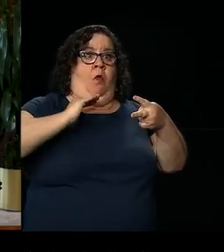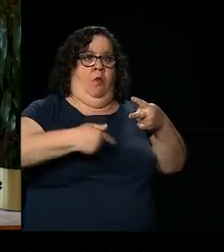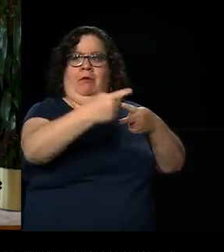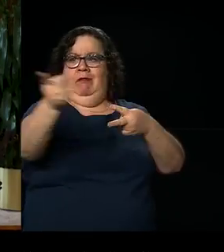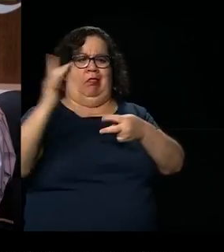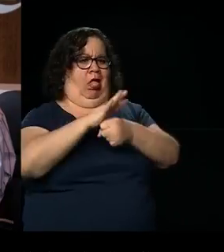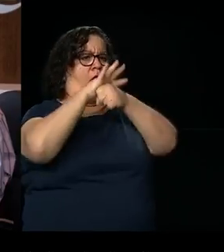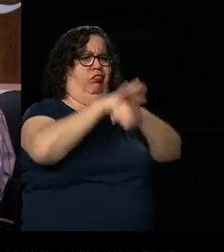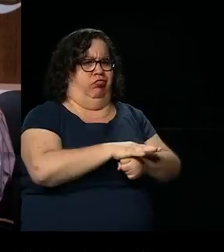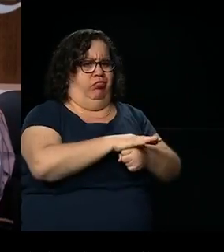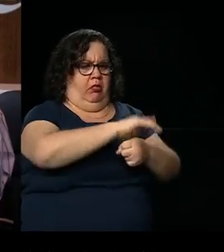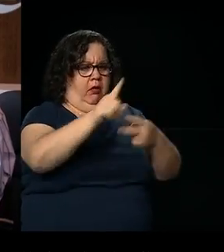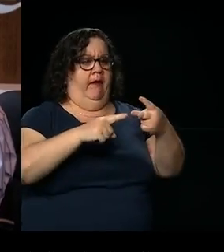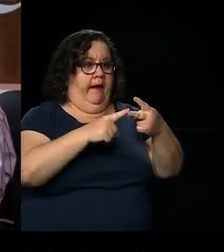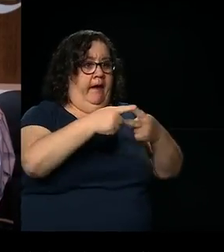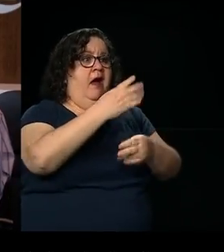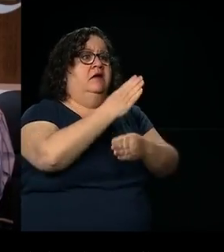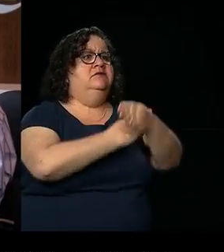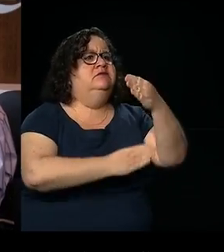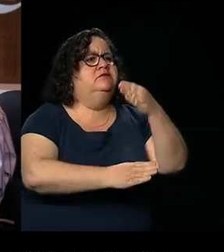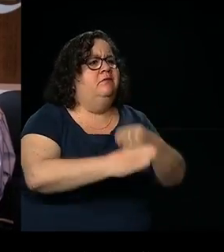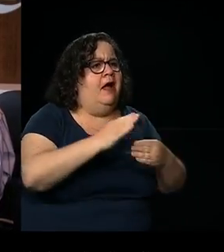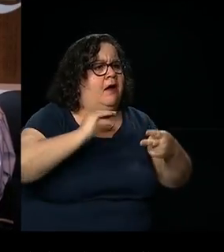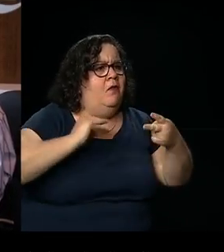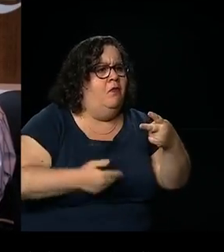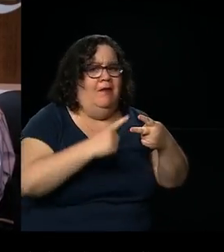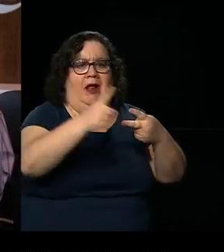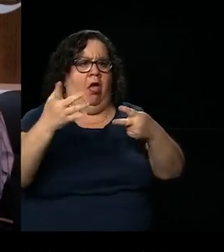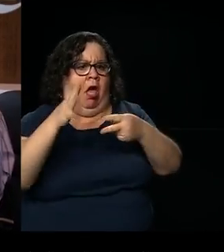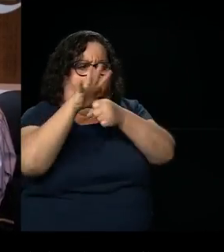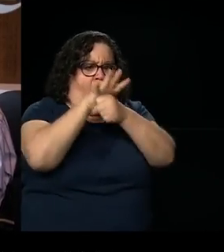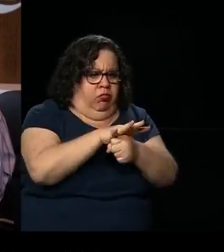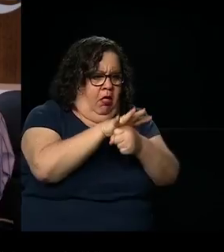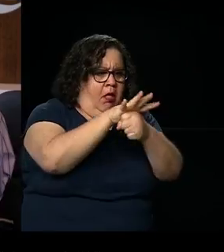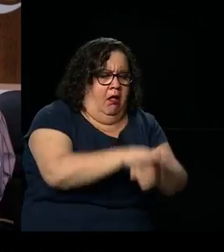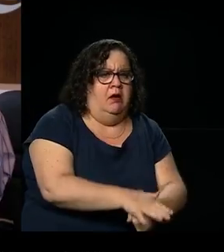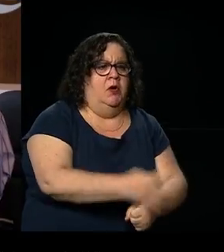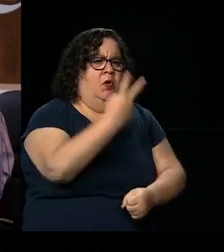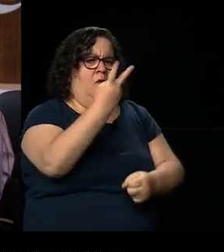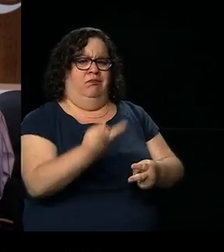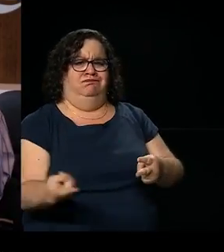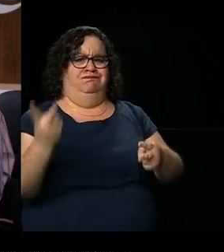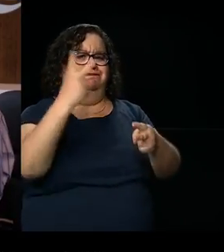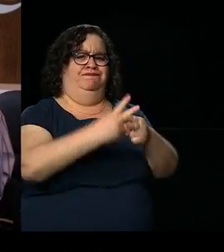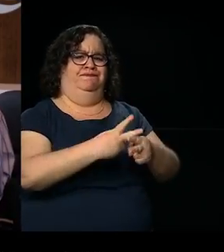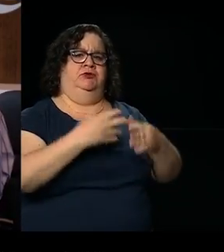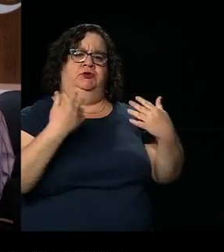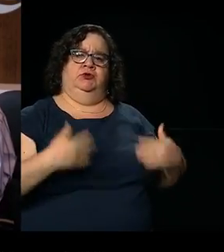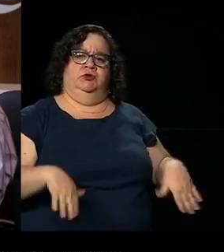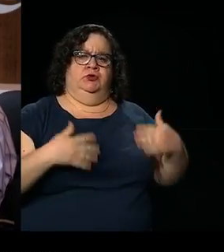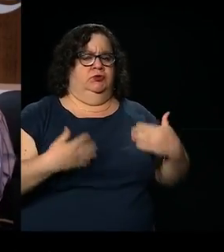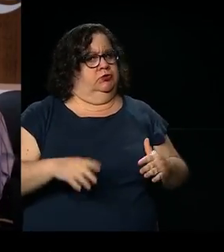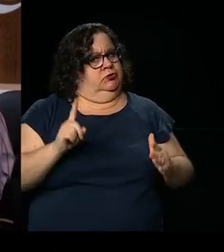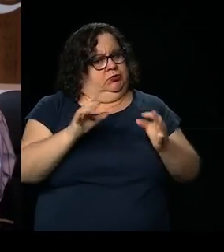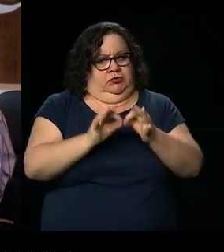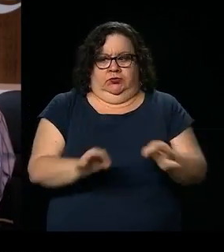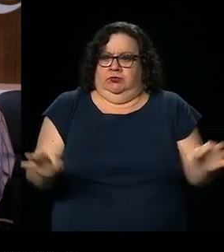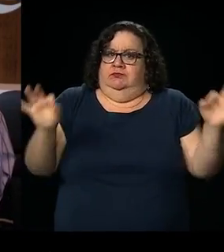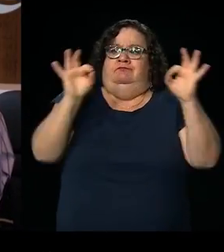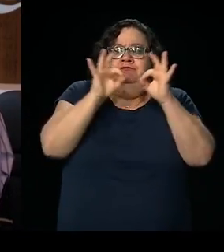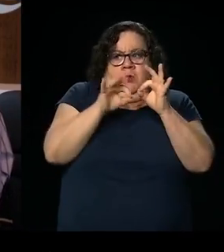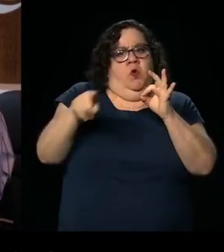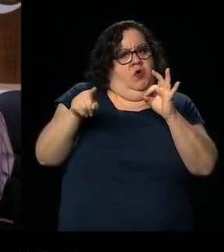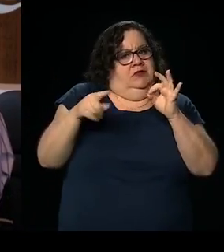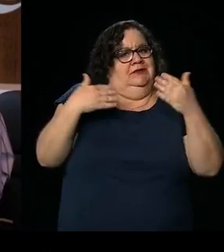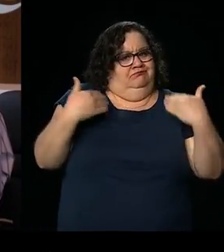victims. First, because being women, they are victims of discrimination. And second, because being women with disability, they are